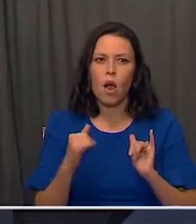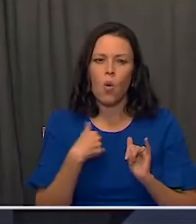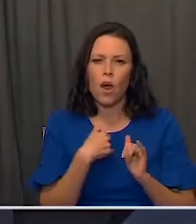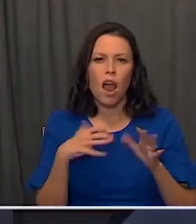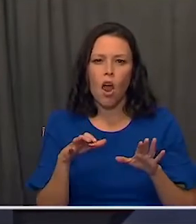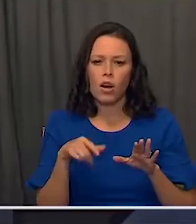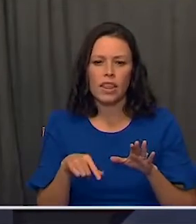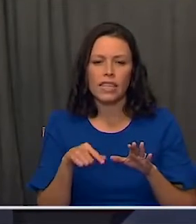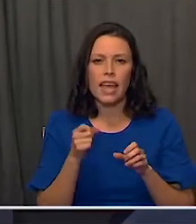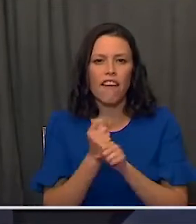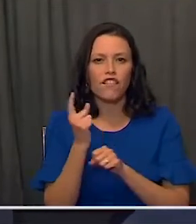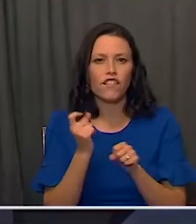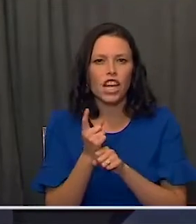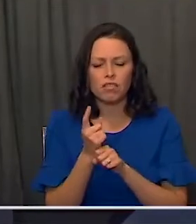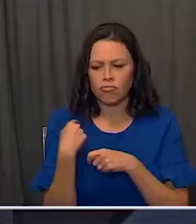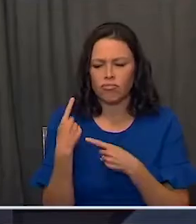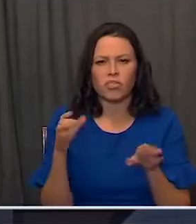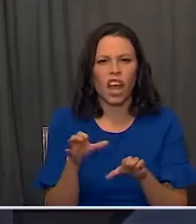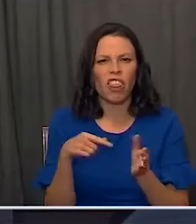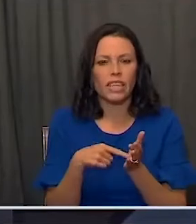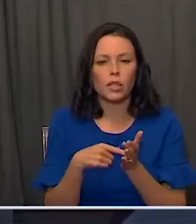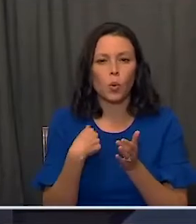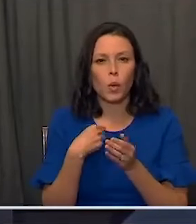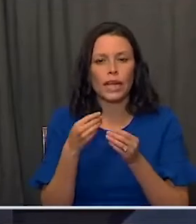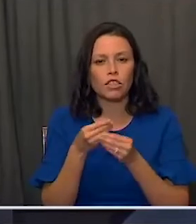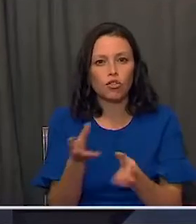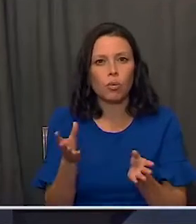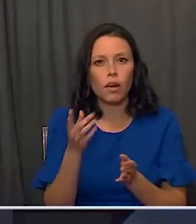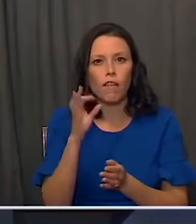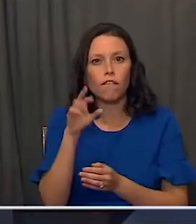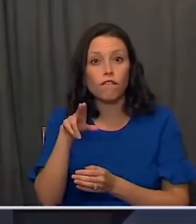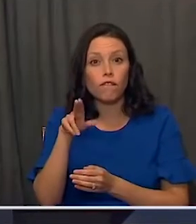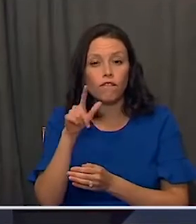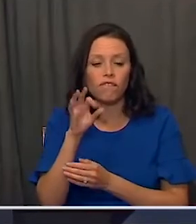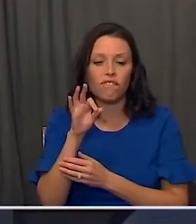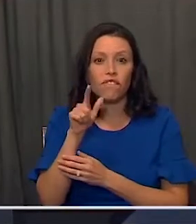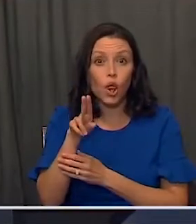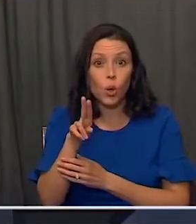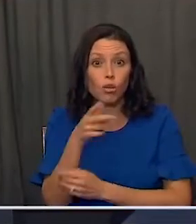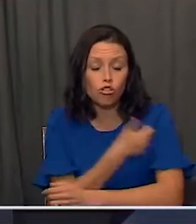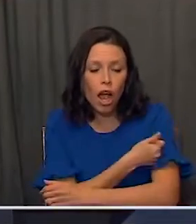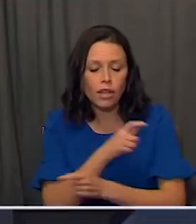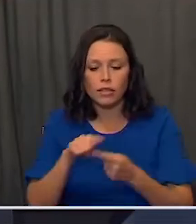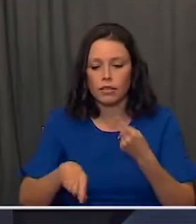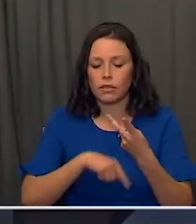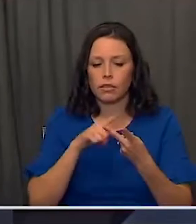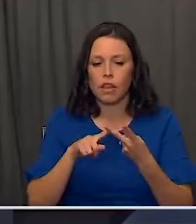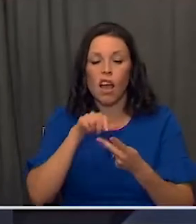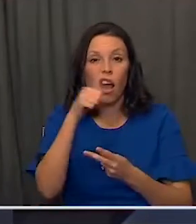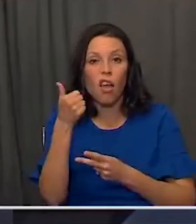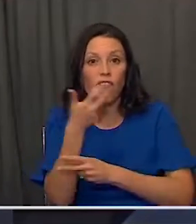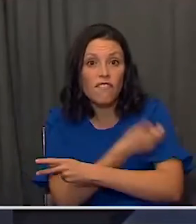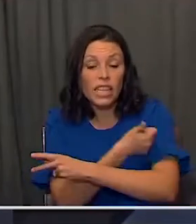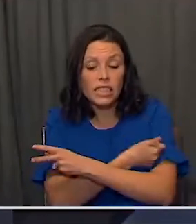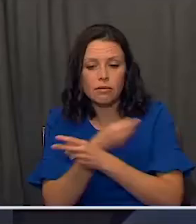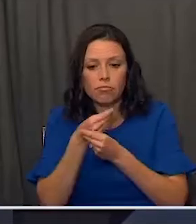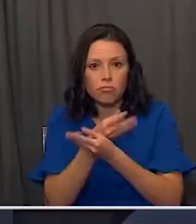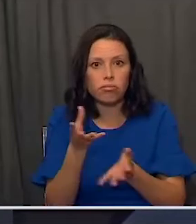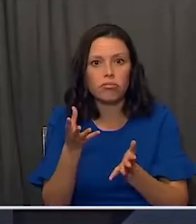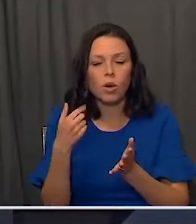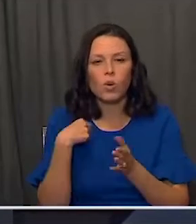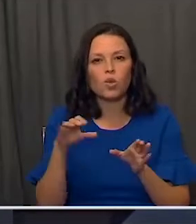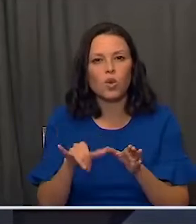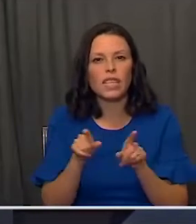every year. We do it when we distribute influenza vaccines. We do it when other vaccines are being distributed.